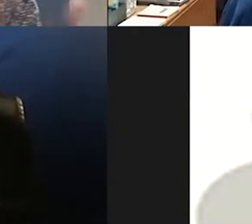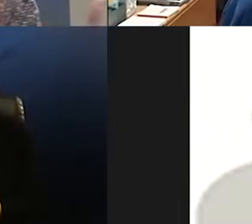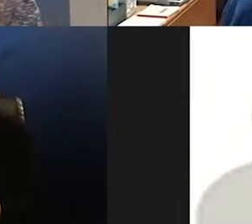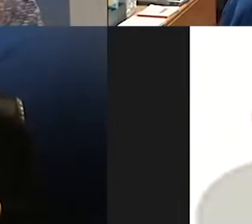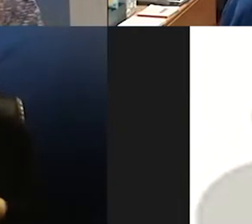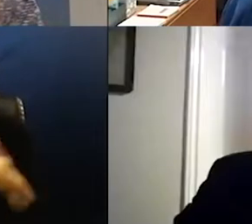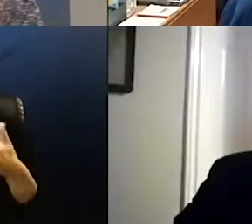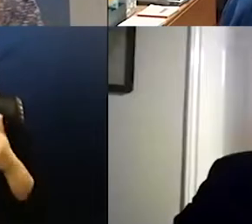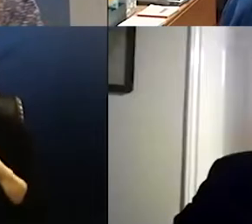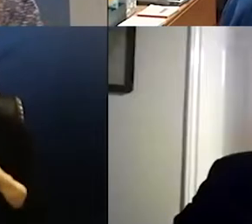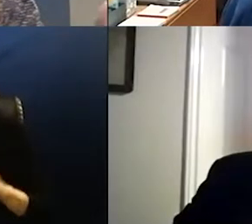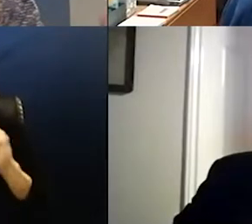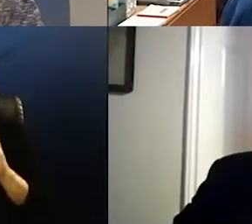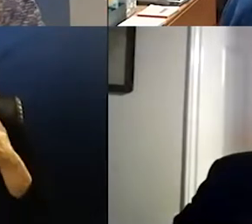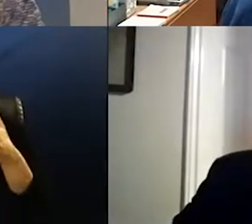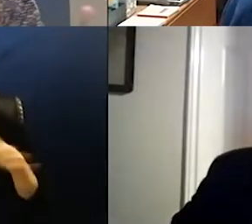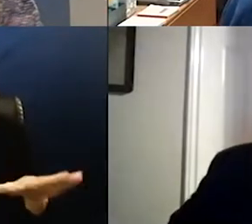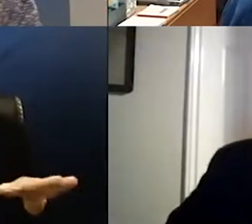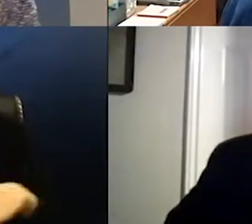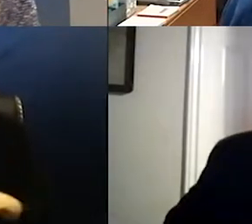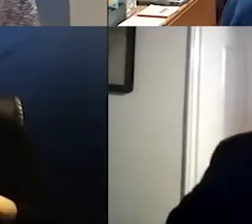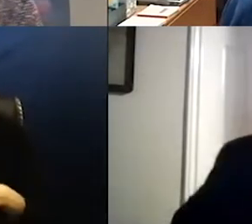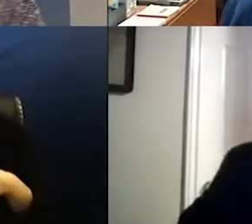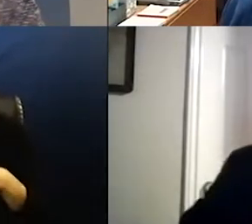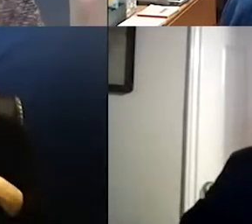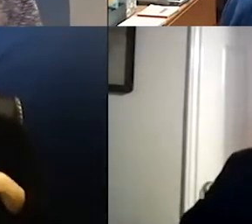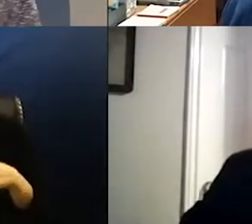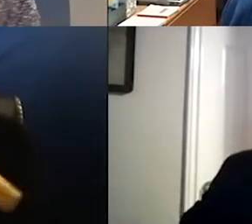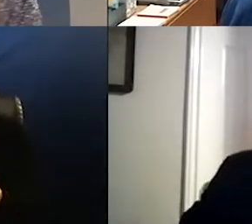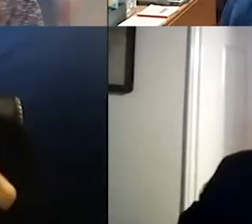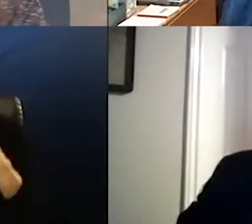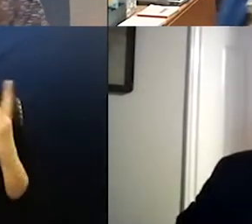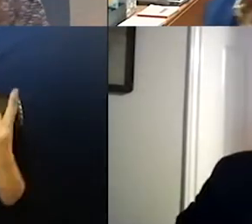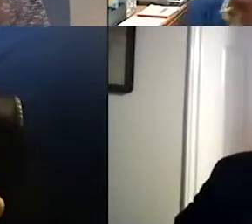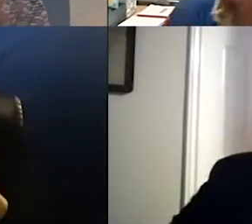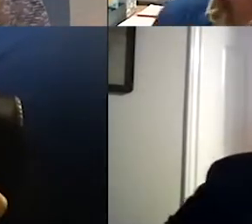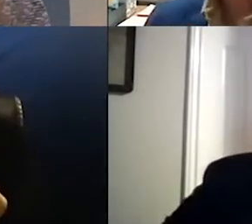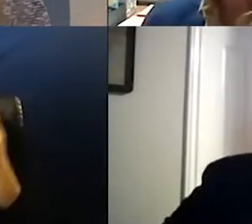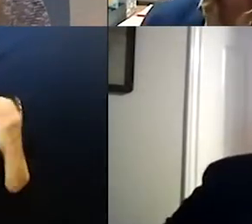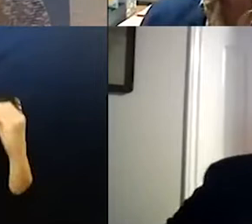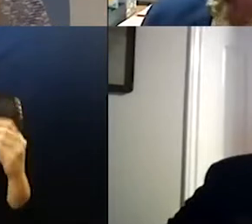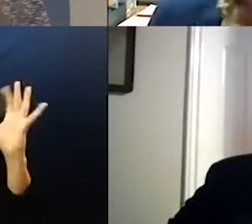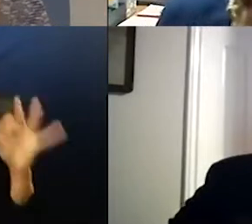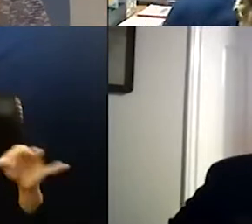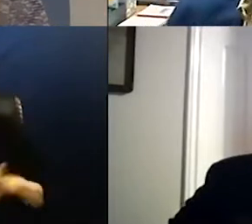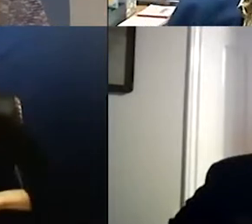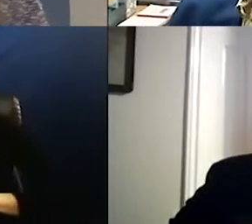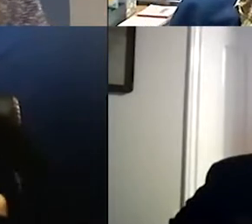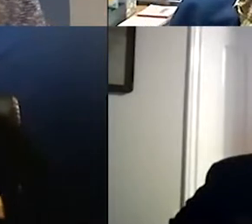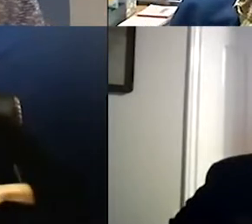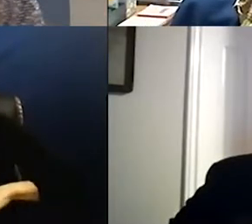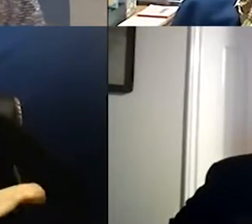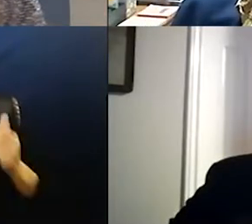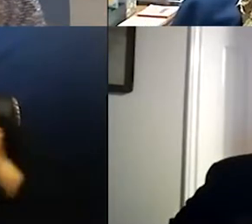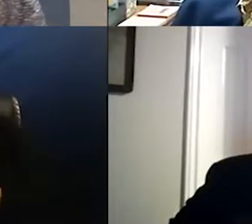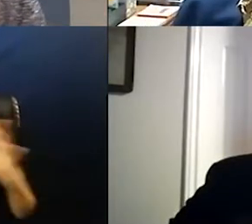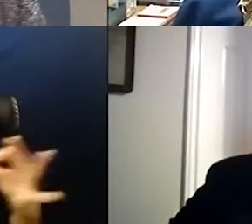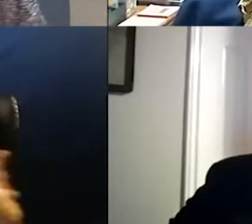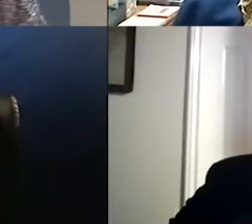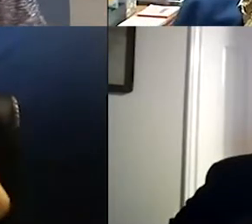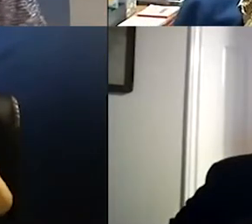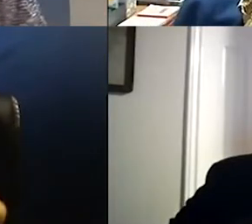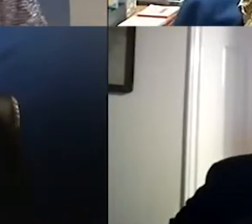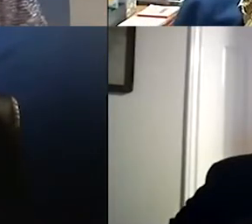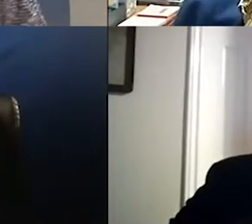which makes it difficult for a school district then to make there are no decisions that will satisfy everyone right so we have a parent